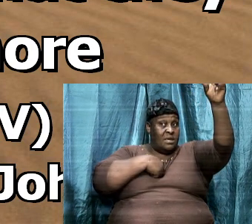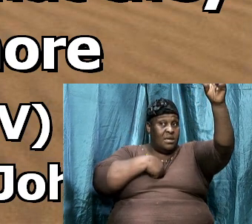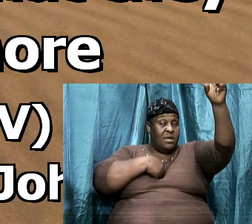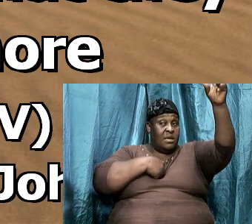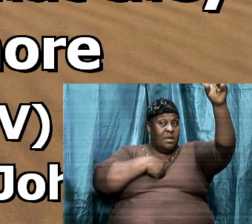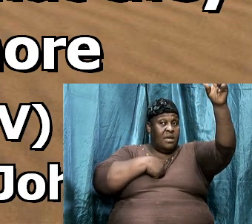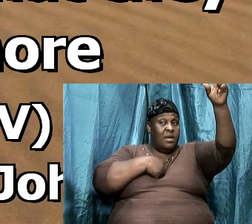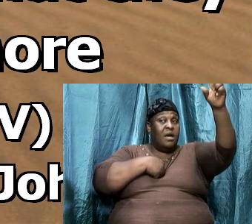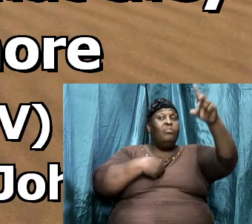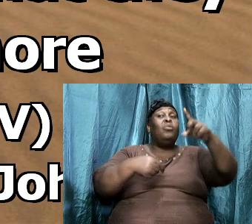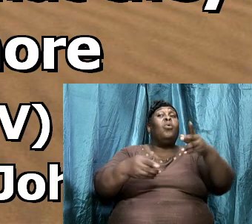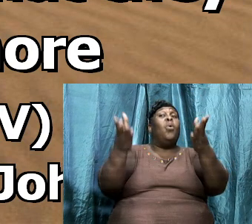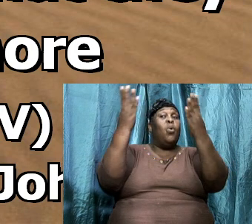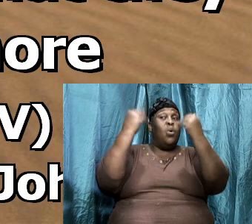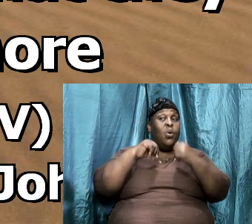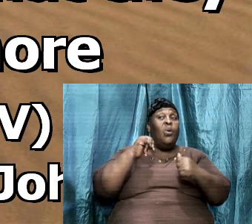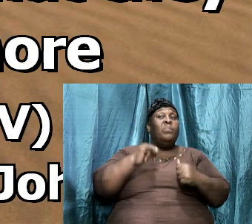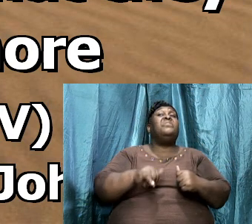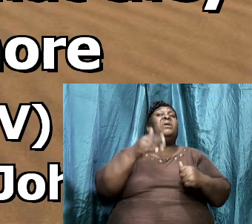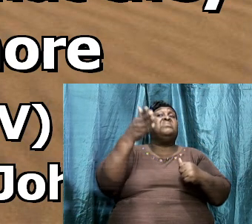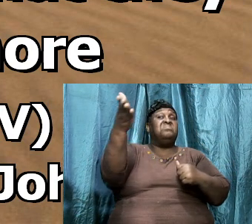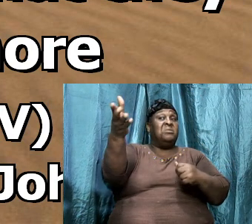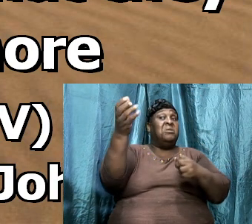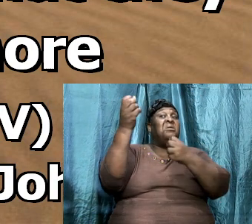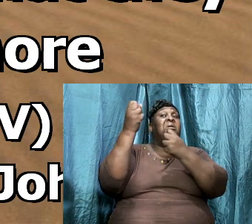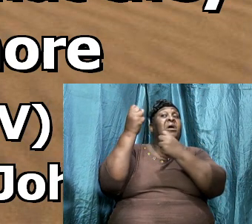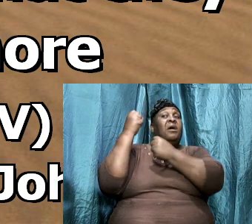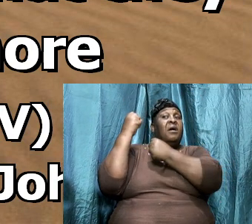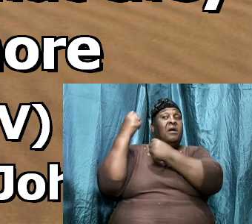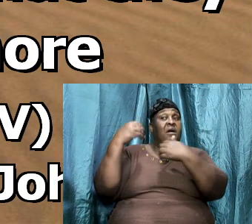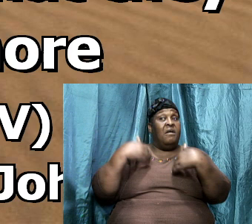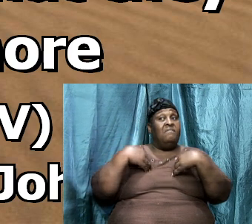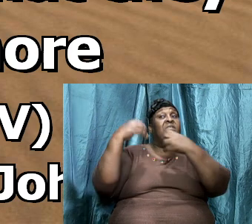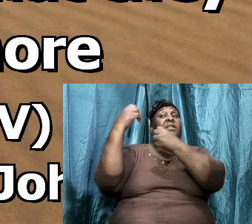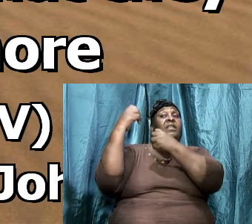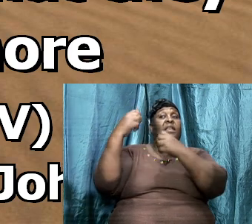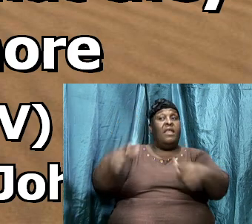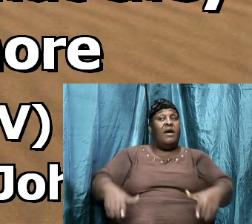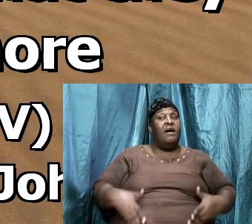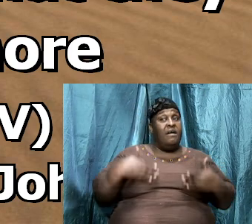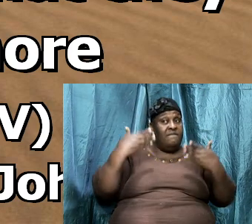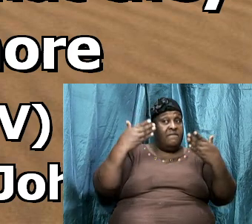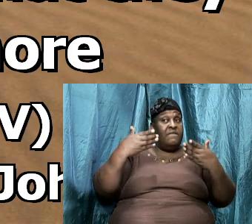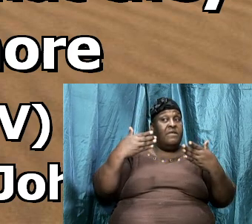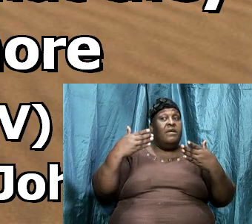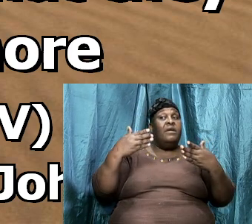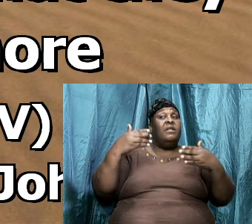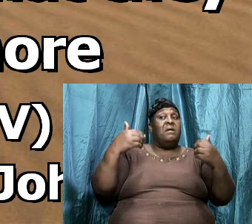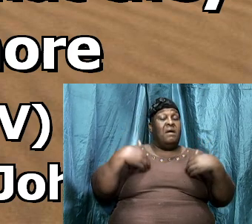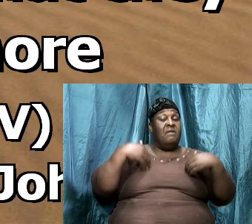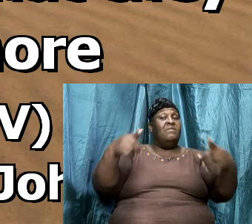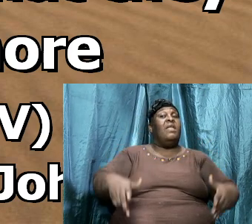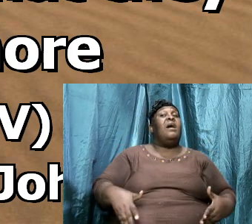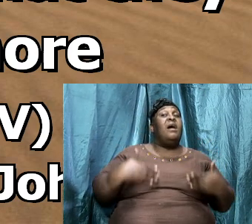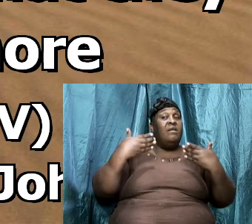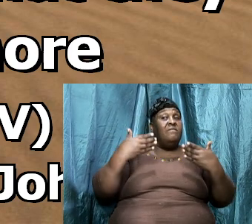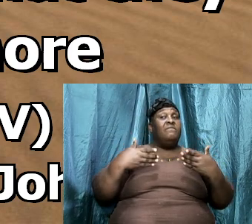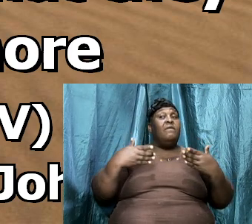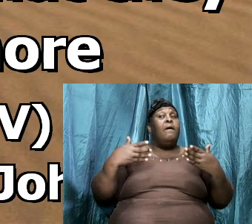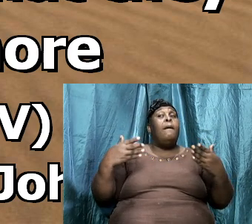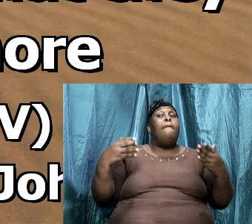Christ said, I am come that they might have life, and that they might have life. more